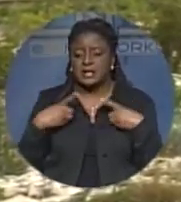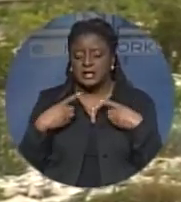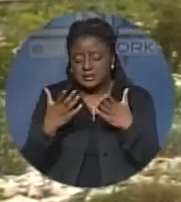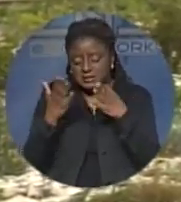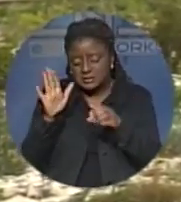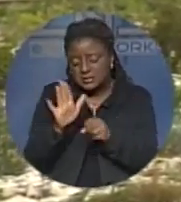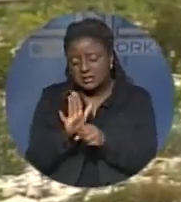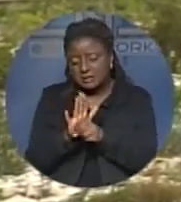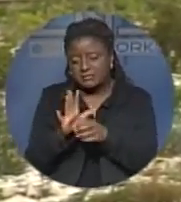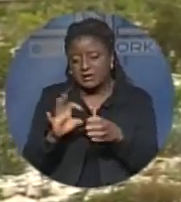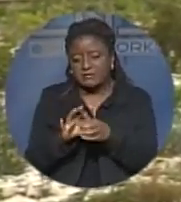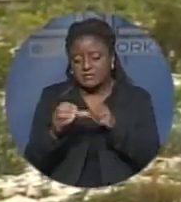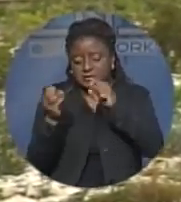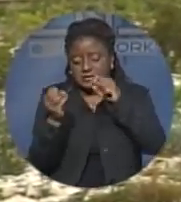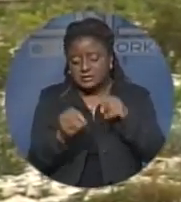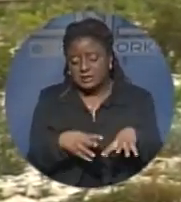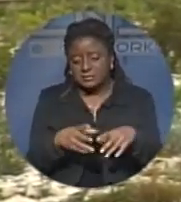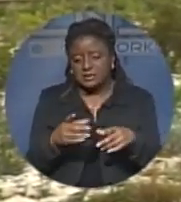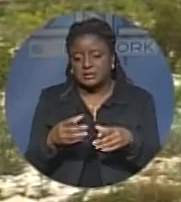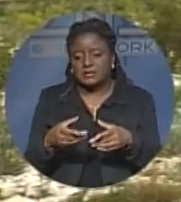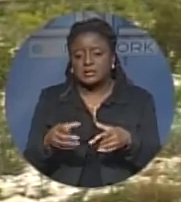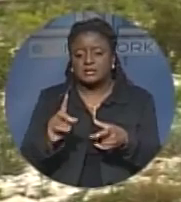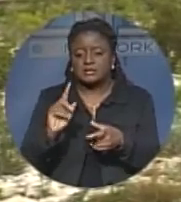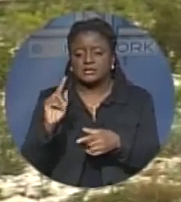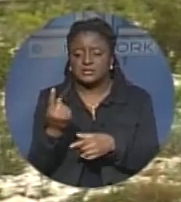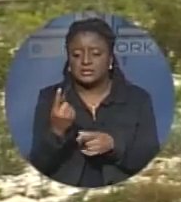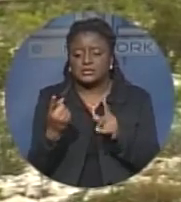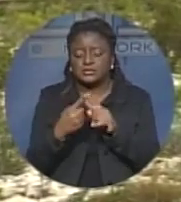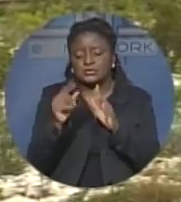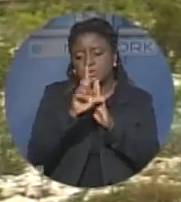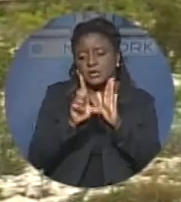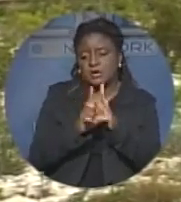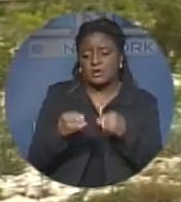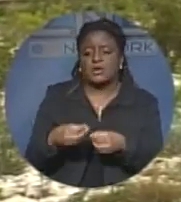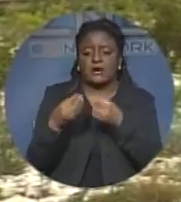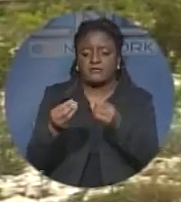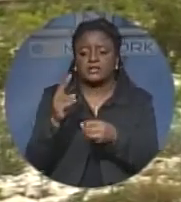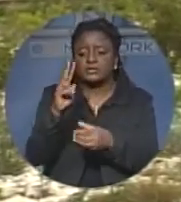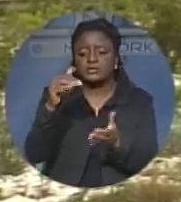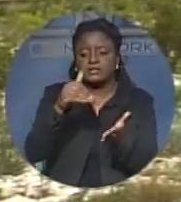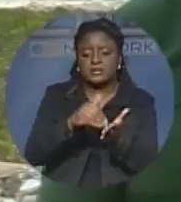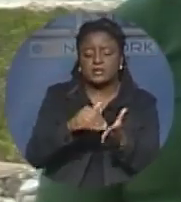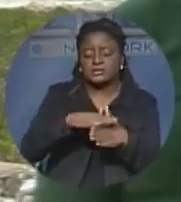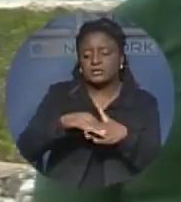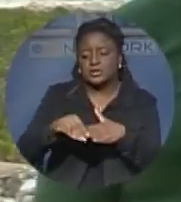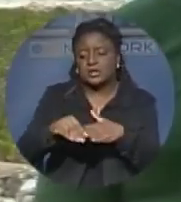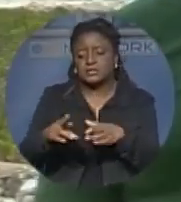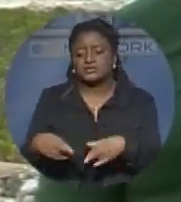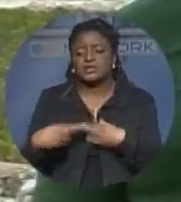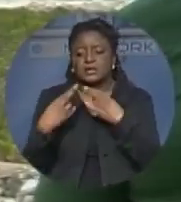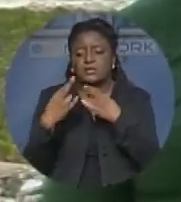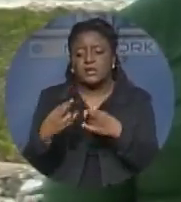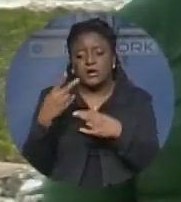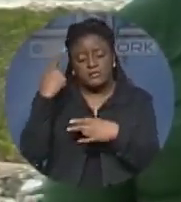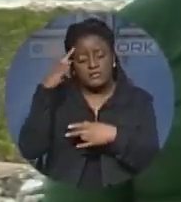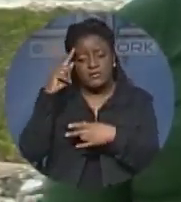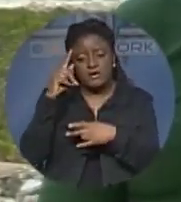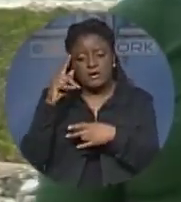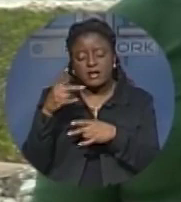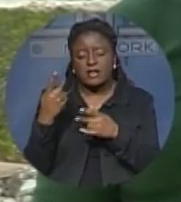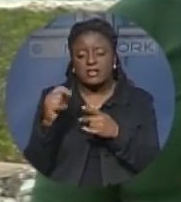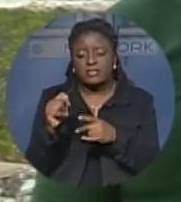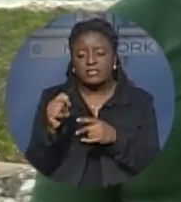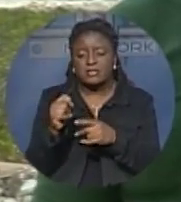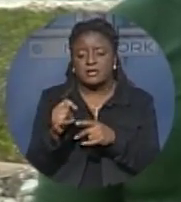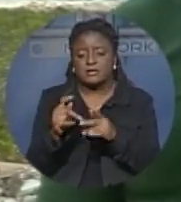they're turning to the law, and they're offering a $2,000 award for the culprit or culprits. You know, maybe the idiot came with someone, an